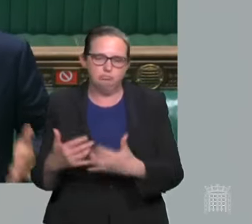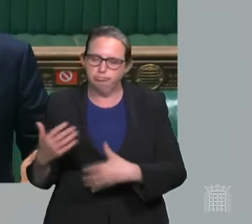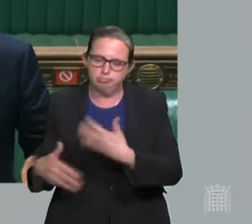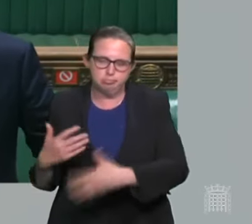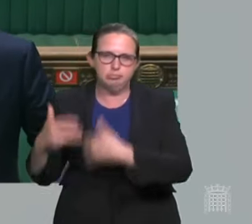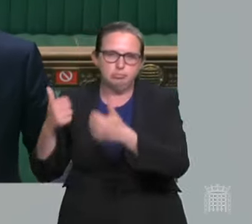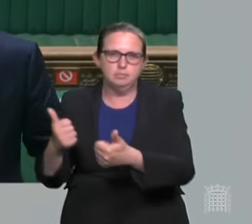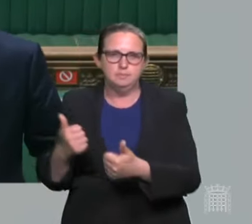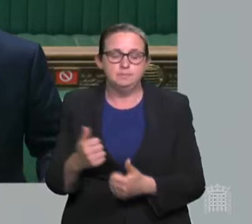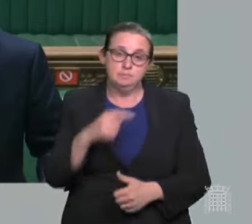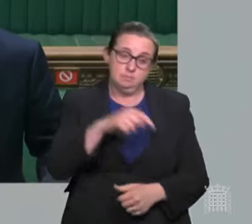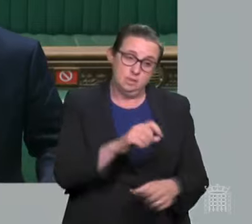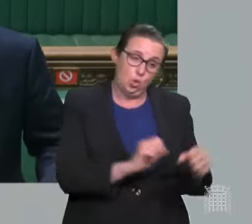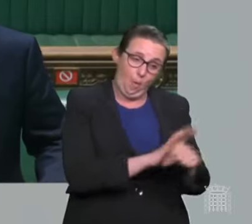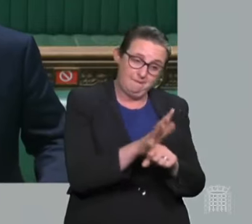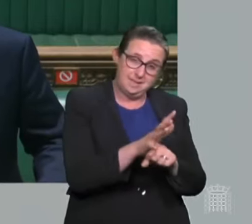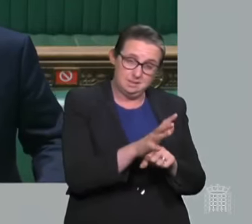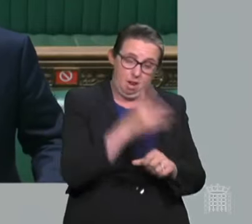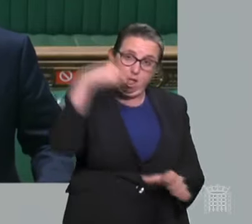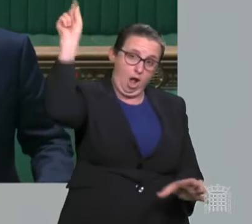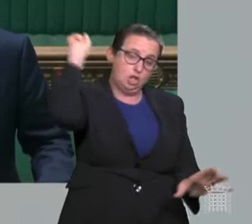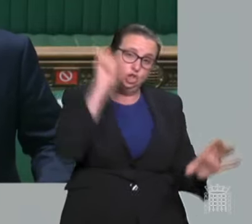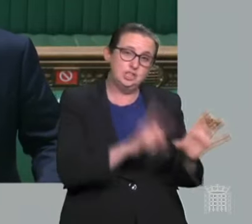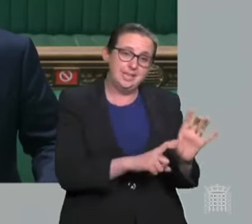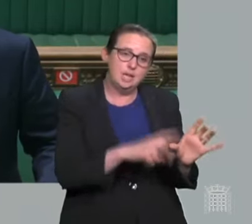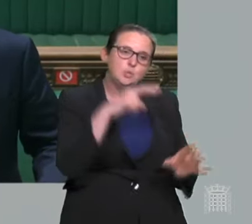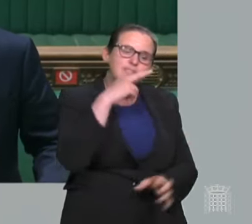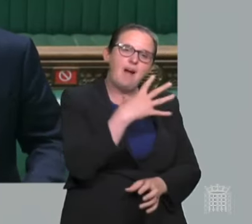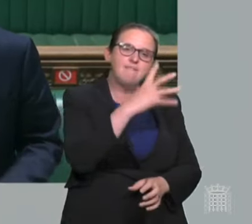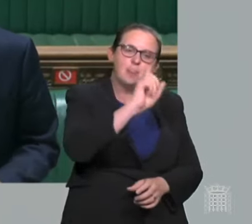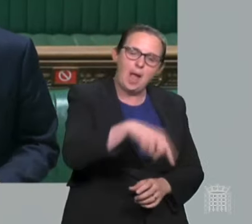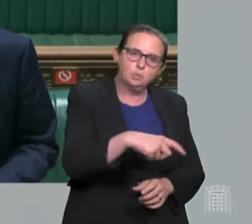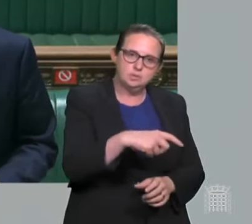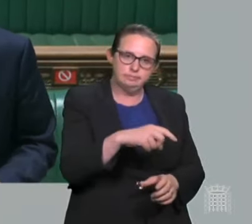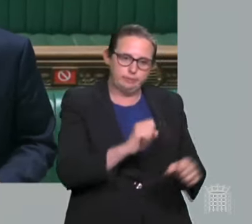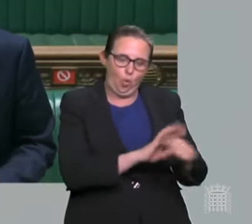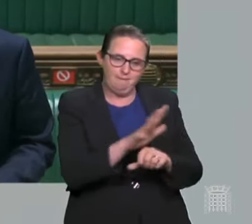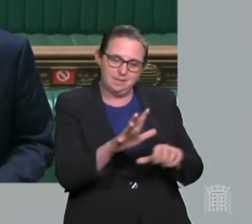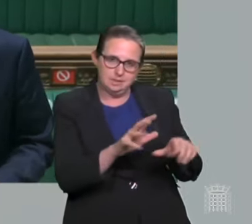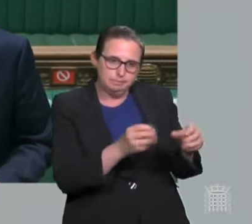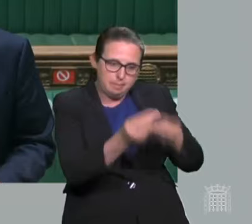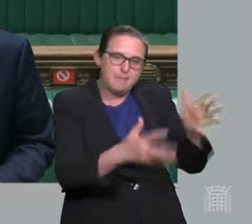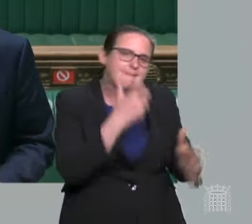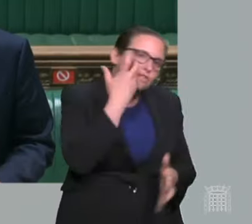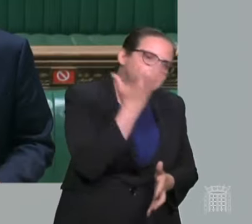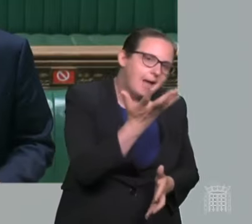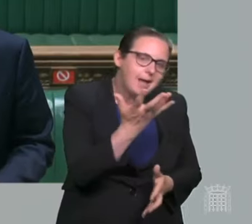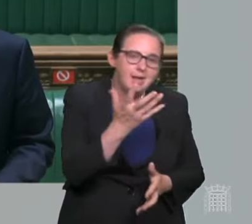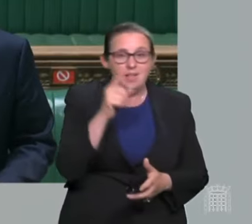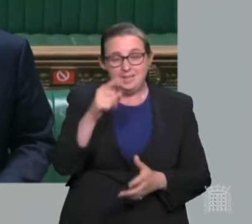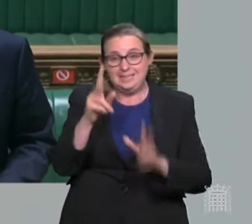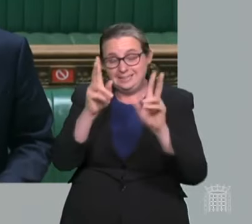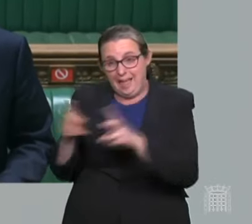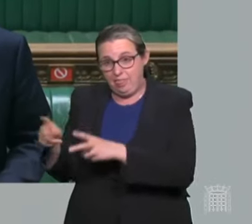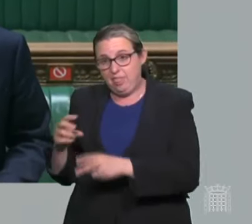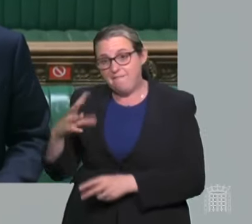,000 new cases a day, we had around 500 deaths a day. The level now is one-thirtieth